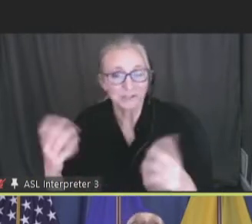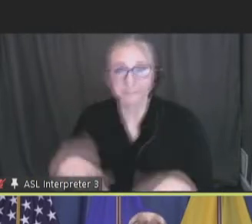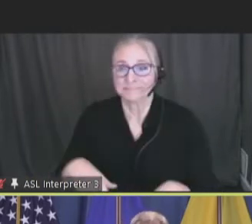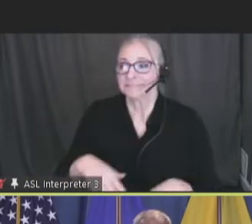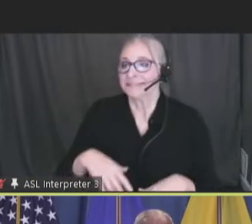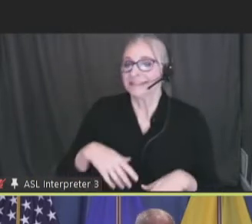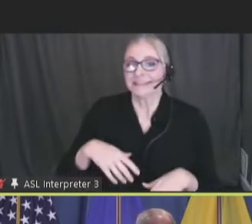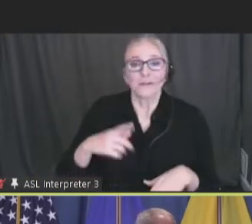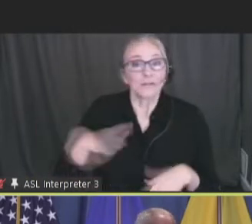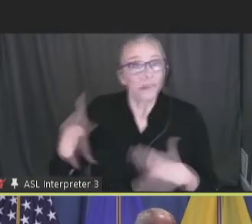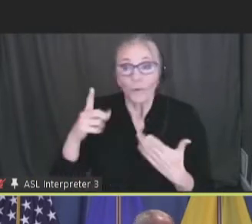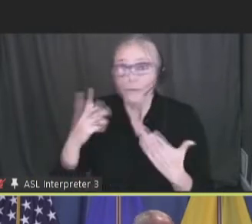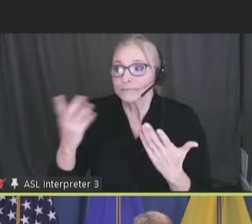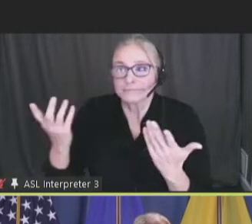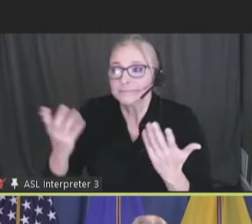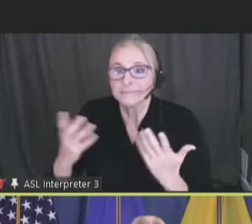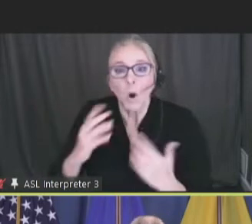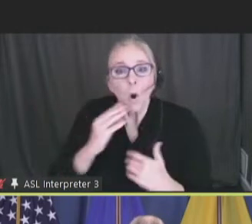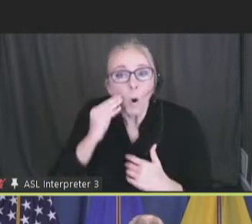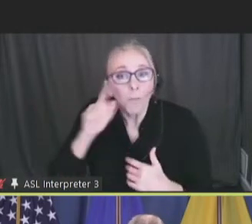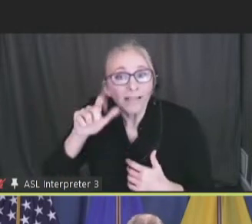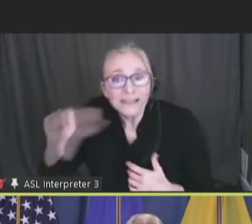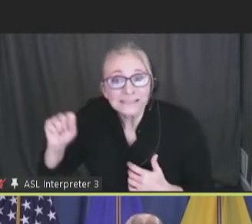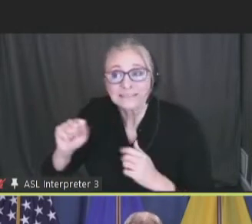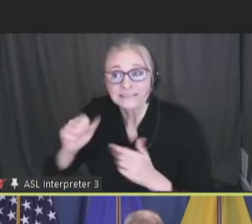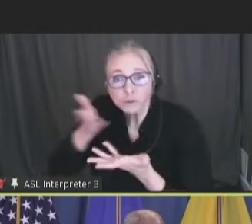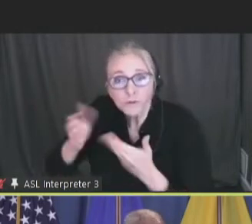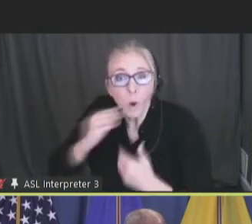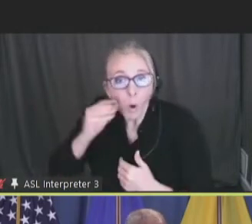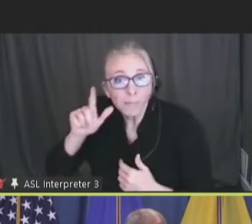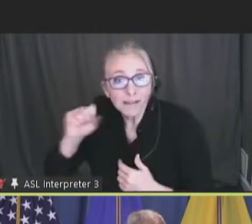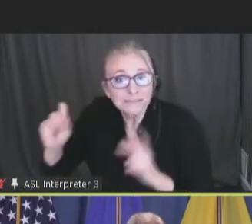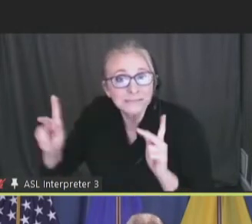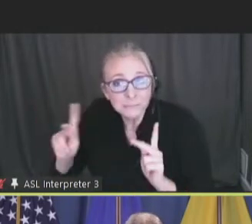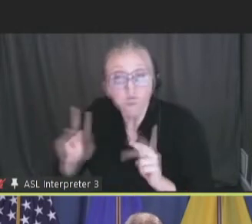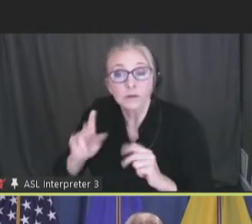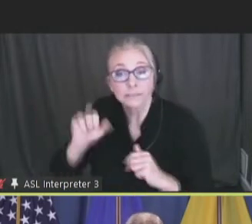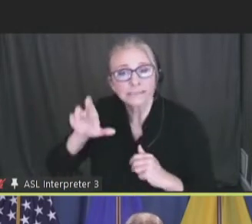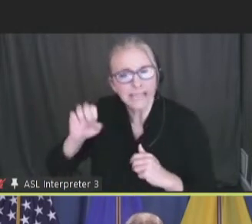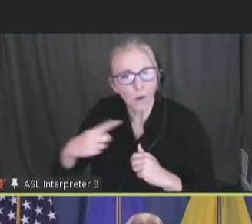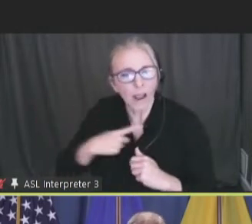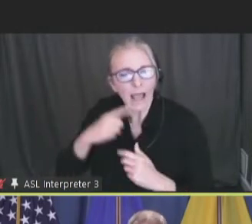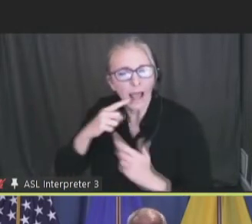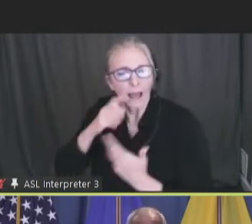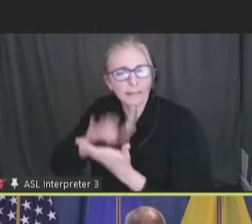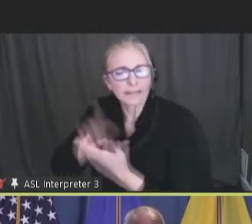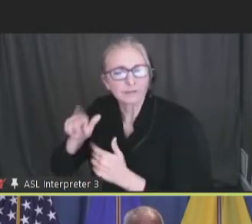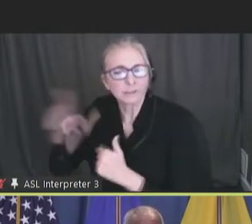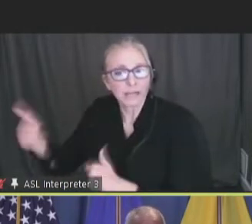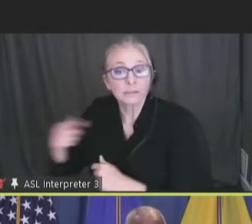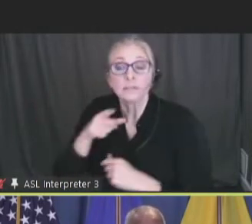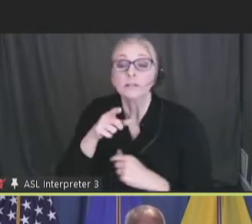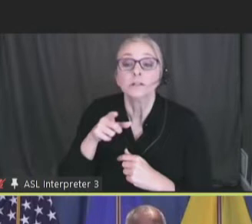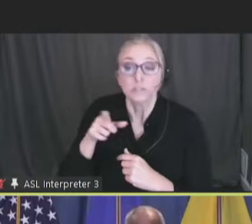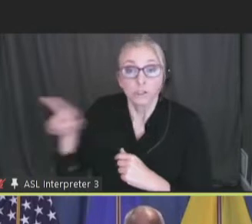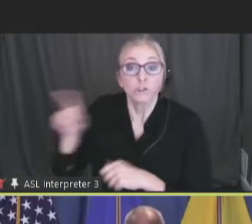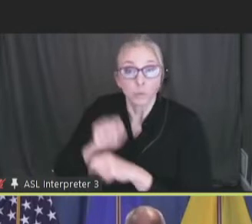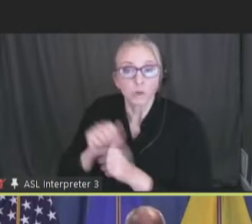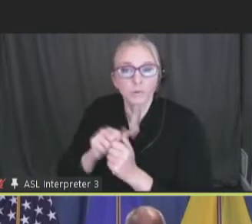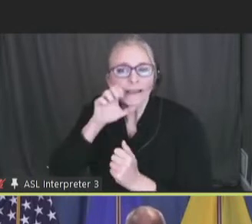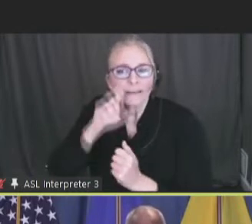those addressing the homeless populations. And I believe Sarah, who's going to follow me, she works with